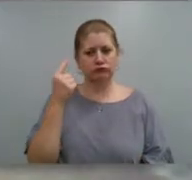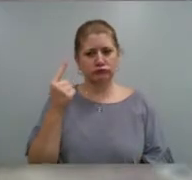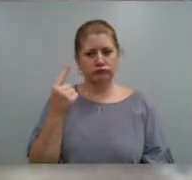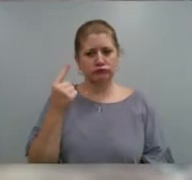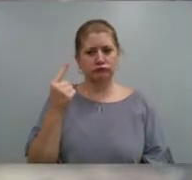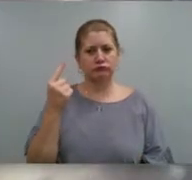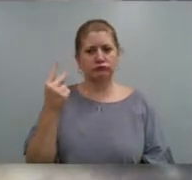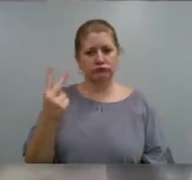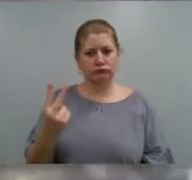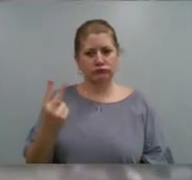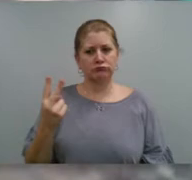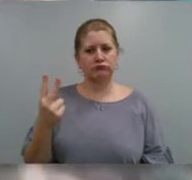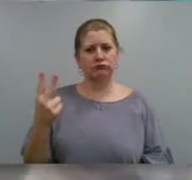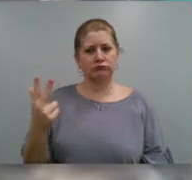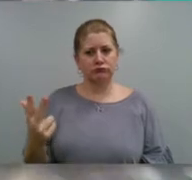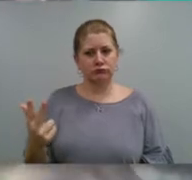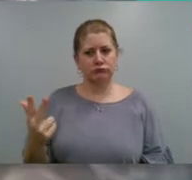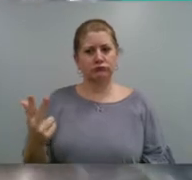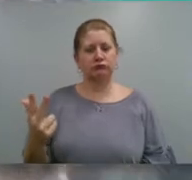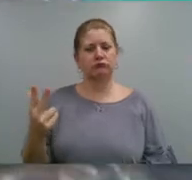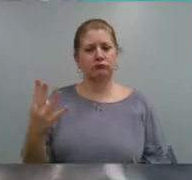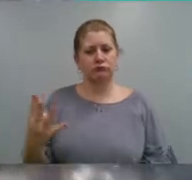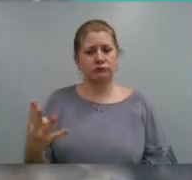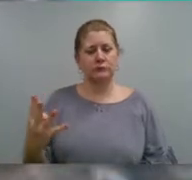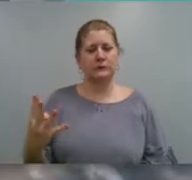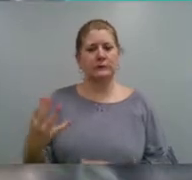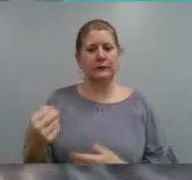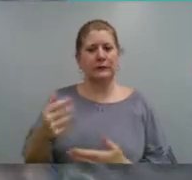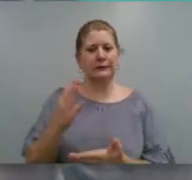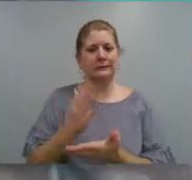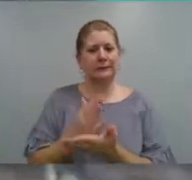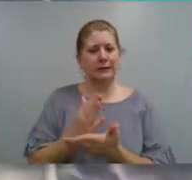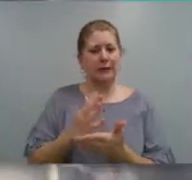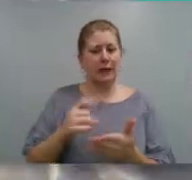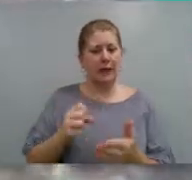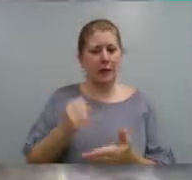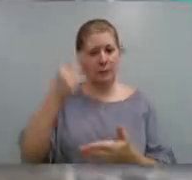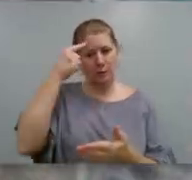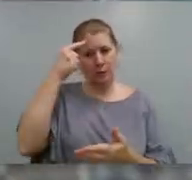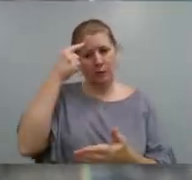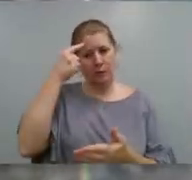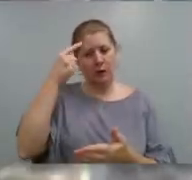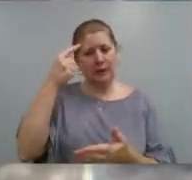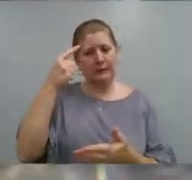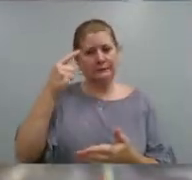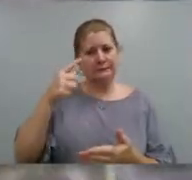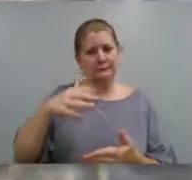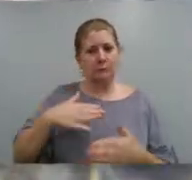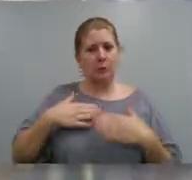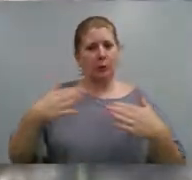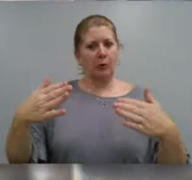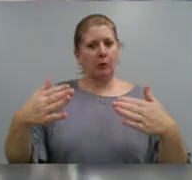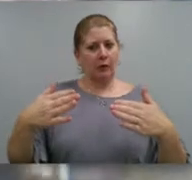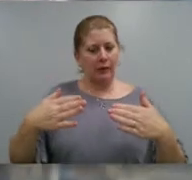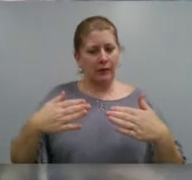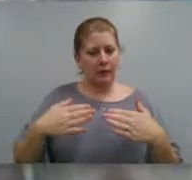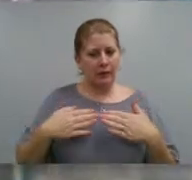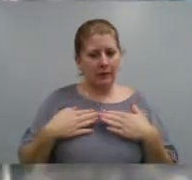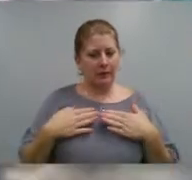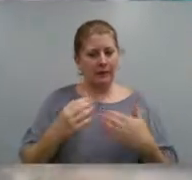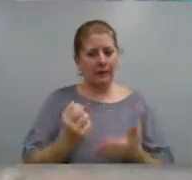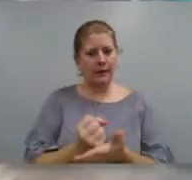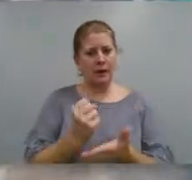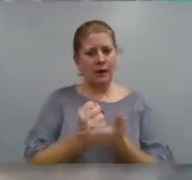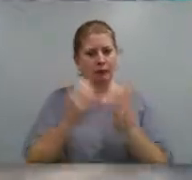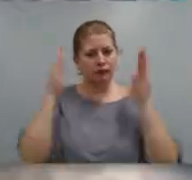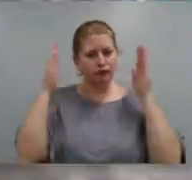Think of it like pressing a pause button to refuel. Your brain needs oxygen to function, so deep breathing can really help